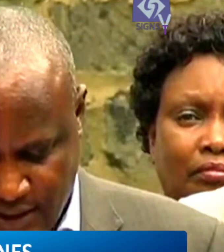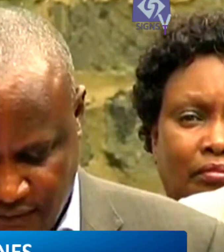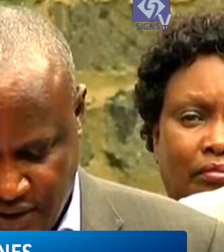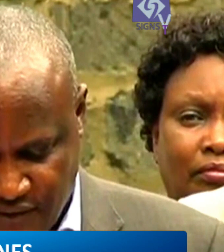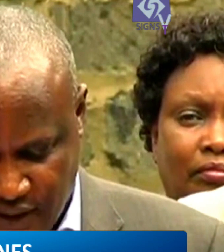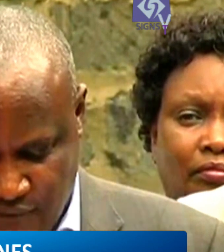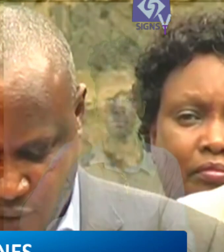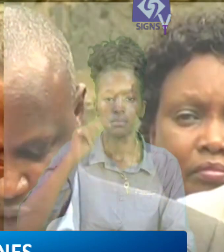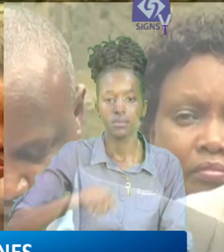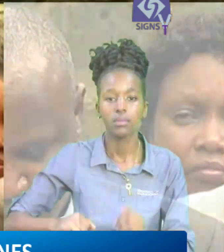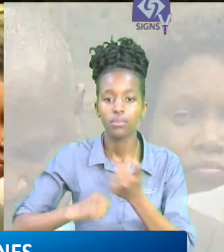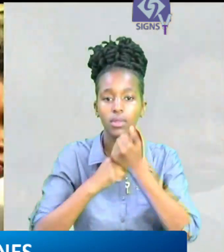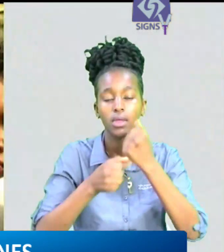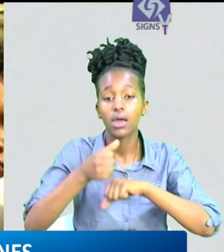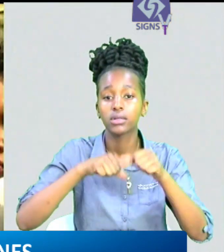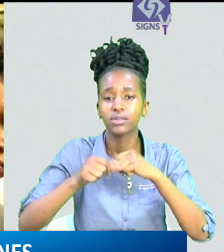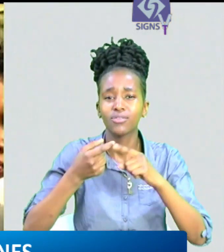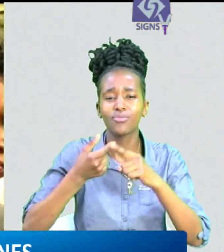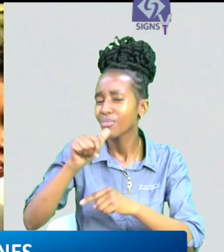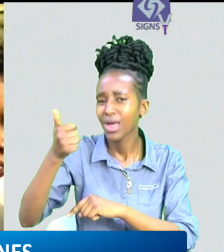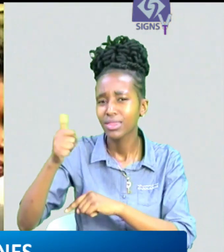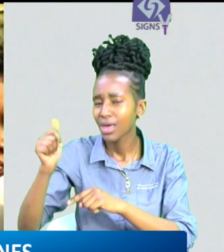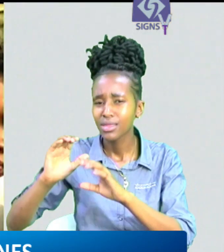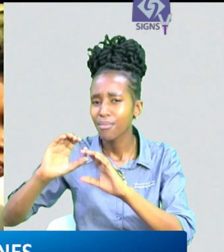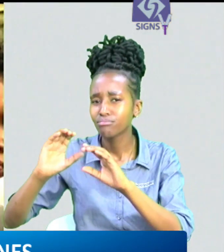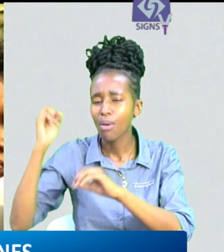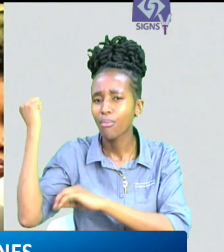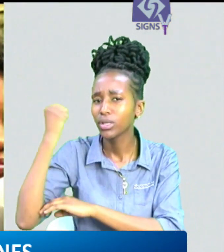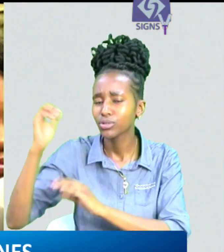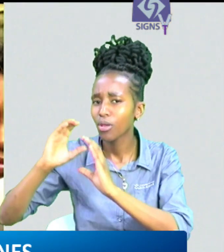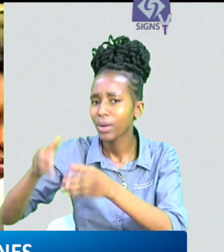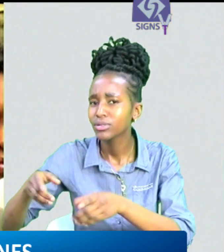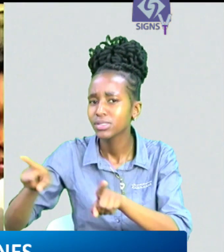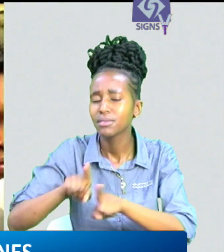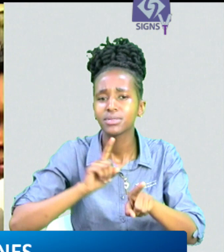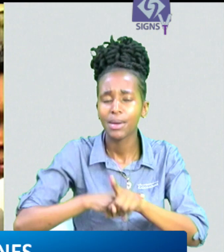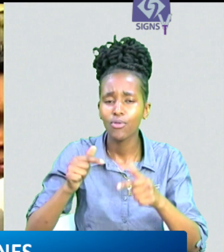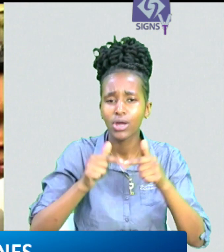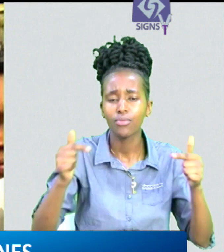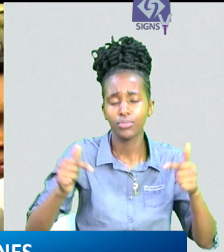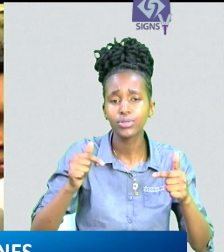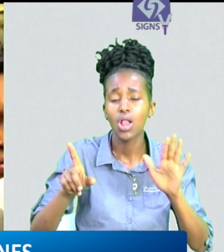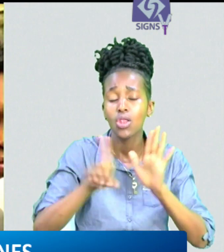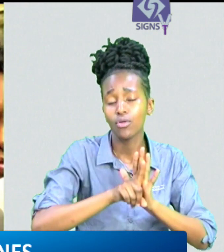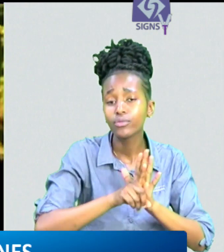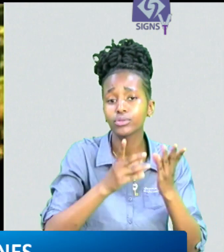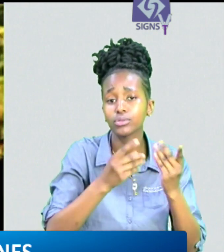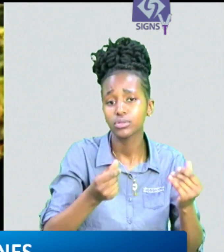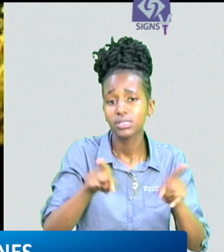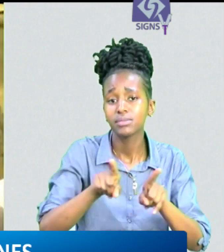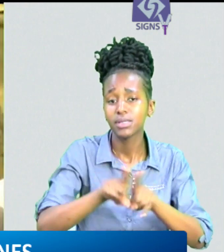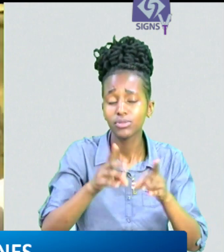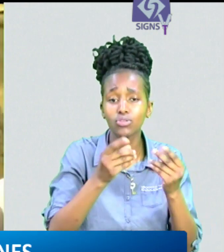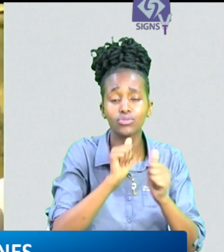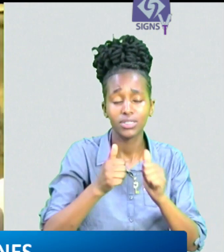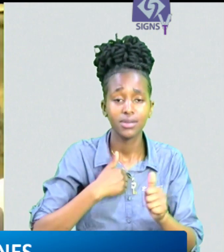by openly associating with and supporting activities of a rival political party and